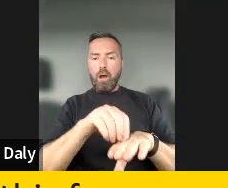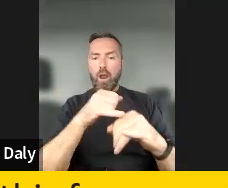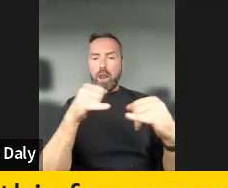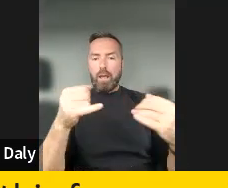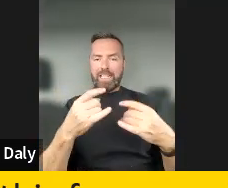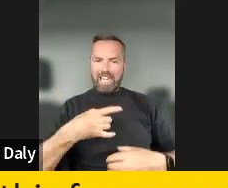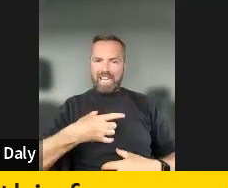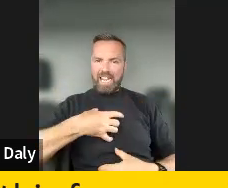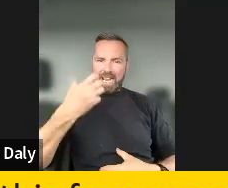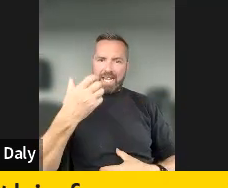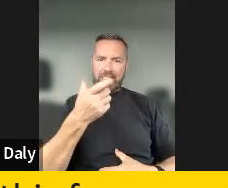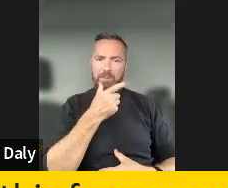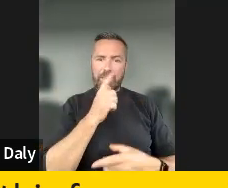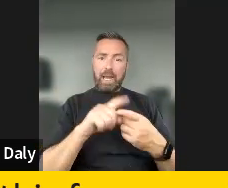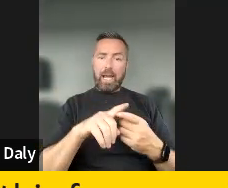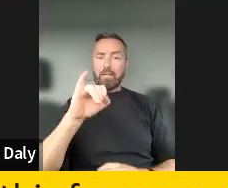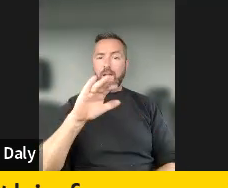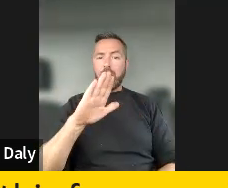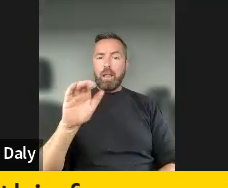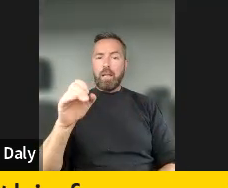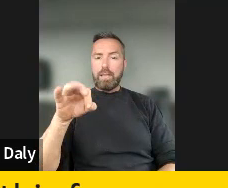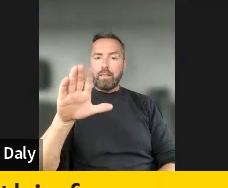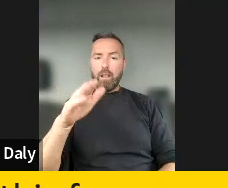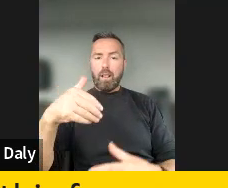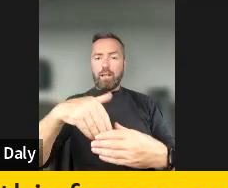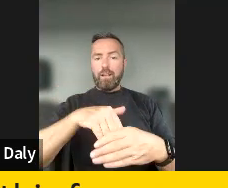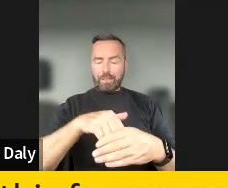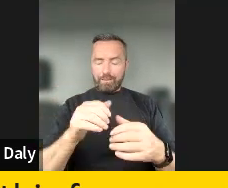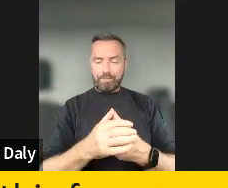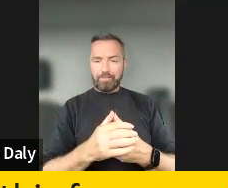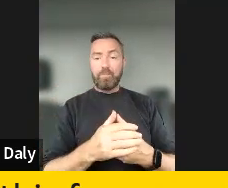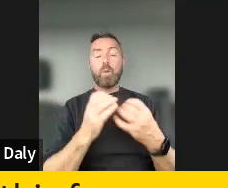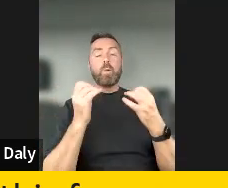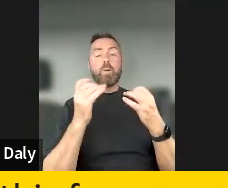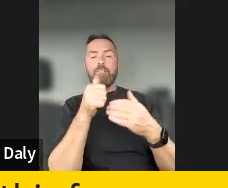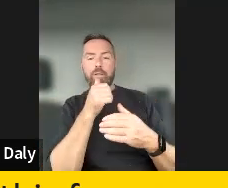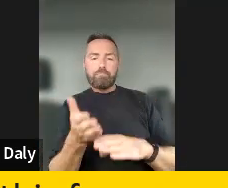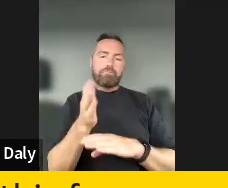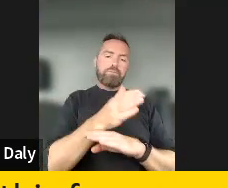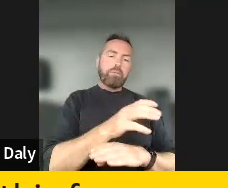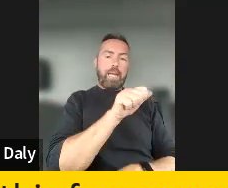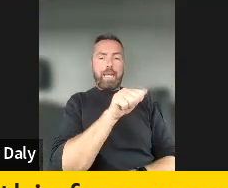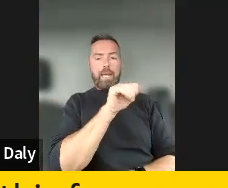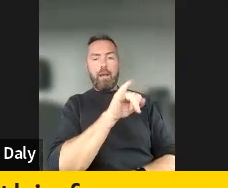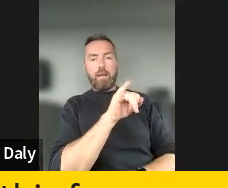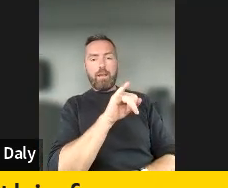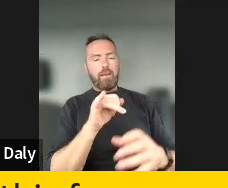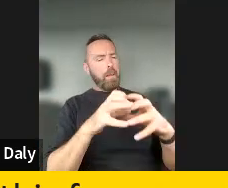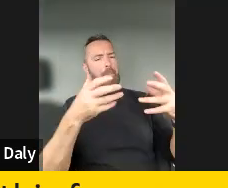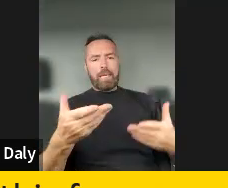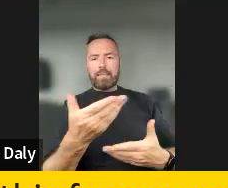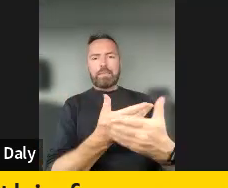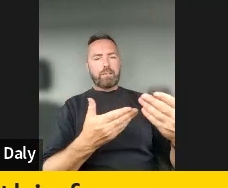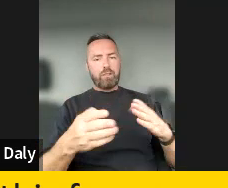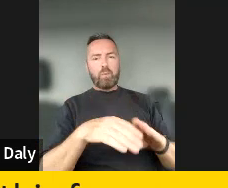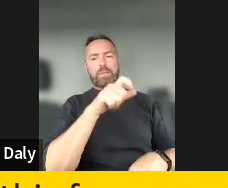also of illegal content. So around AI, we had a very big discussion around civil, with civil society